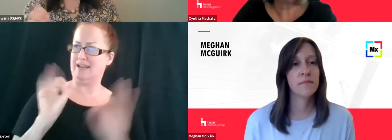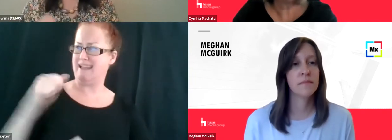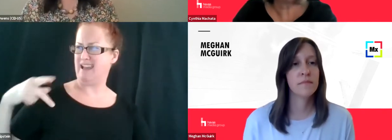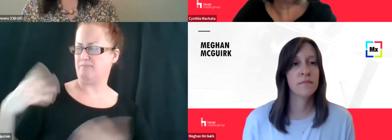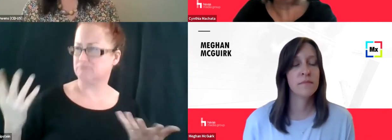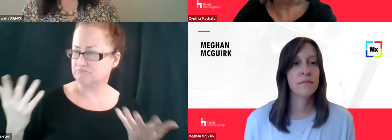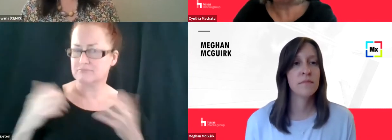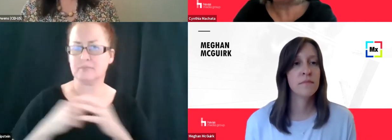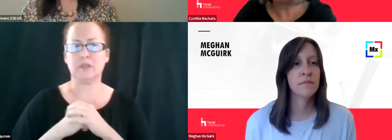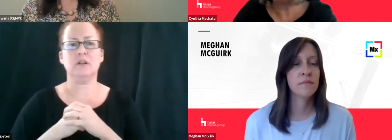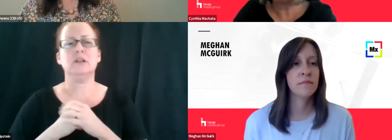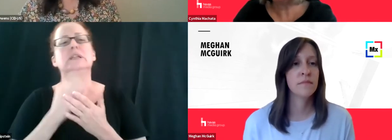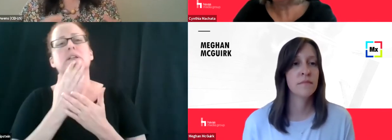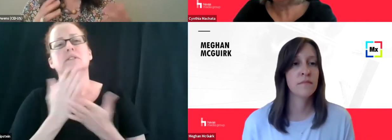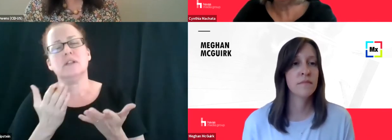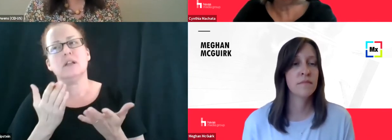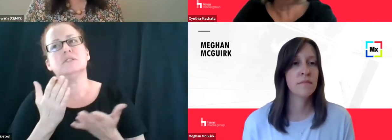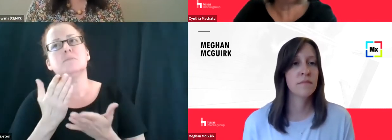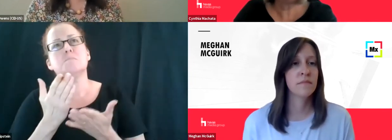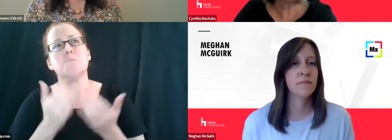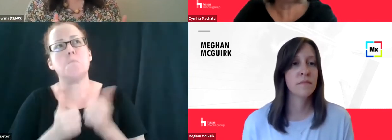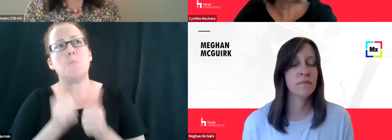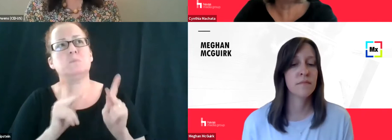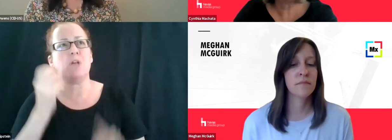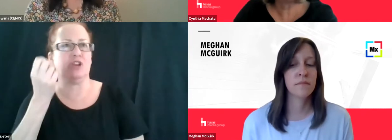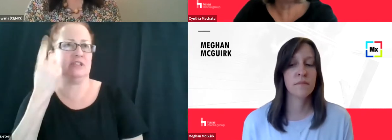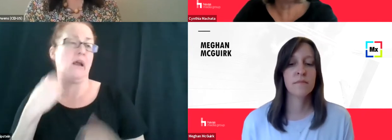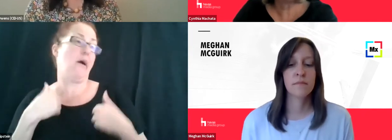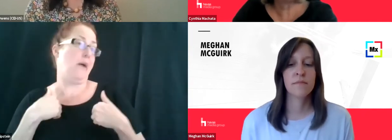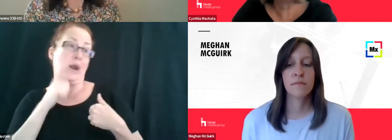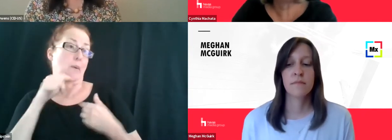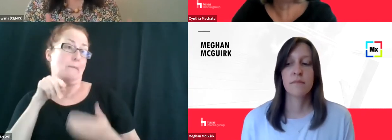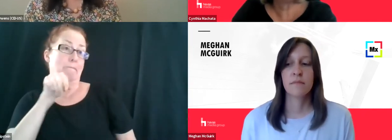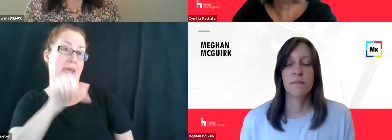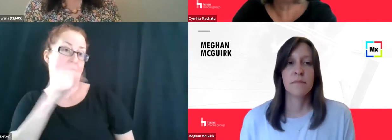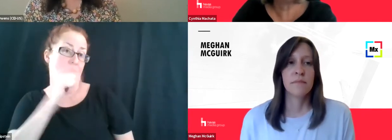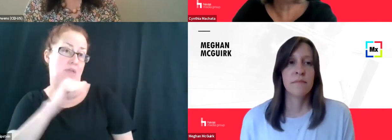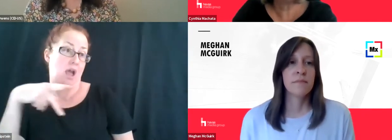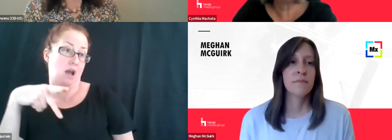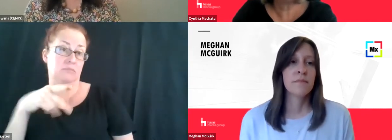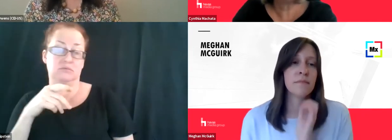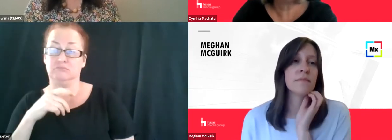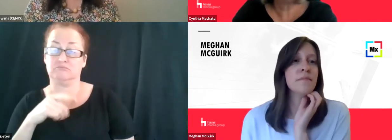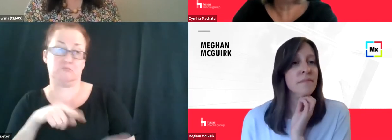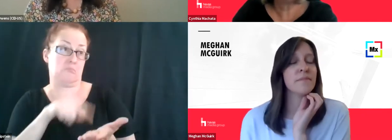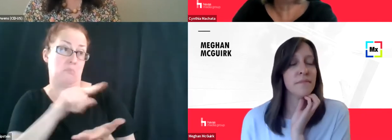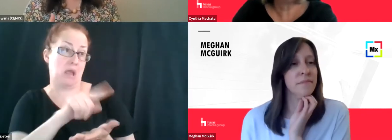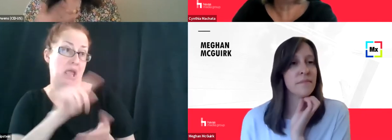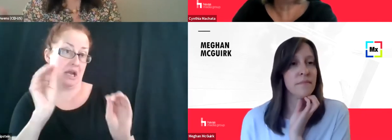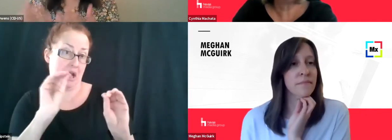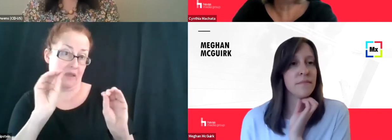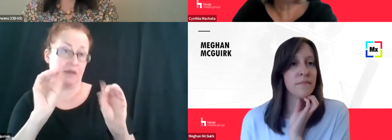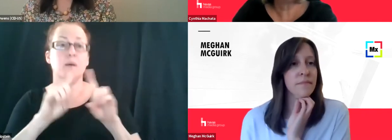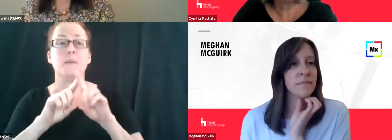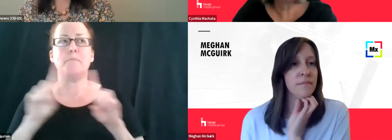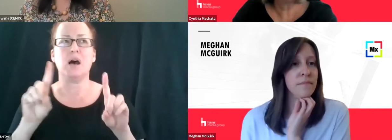baseline understanding that I know I don't pay for this app with money, but I'm, but